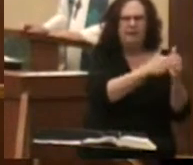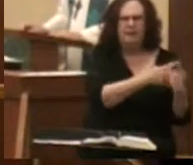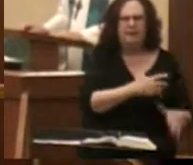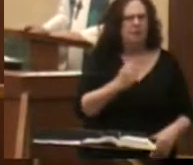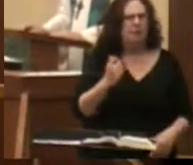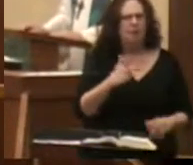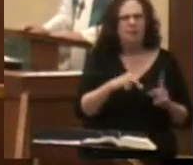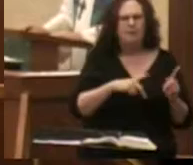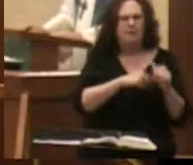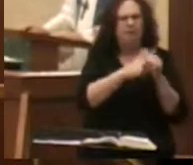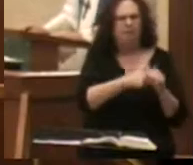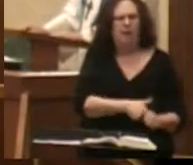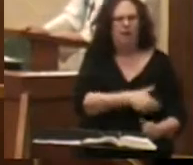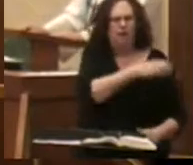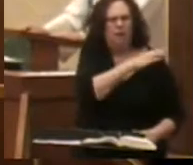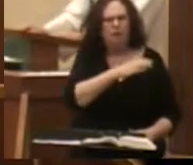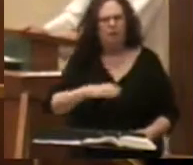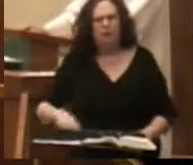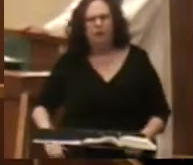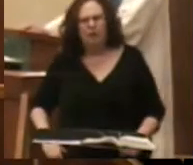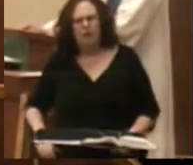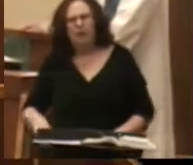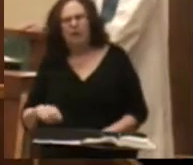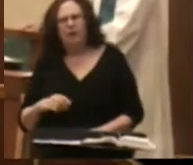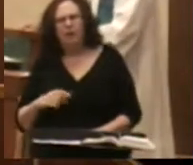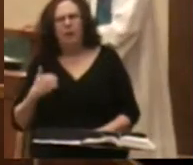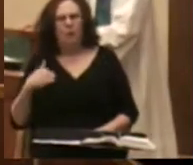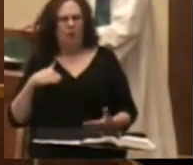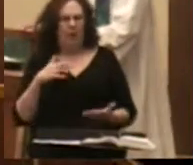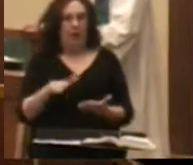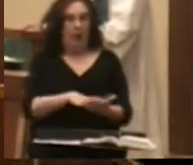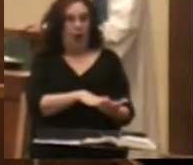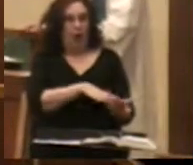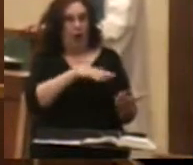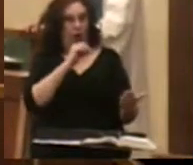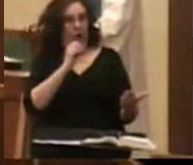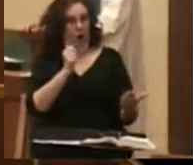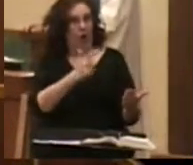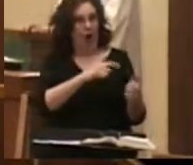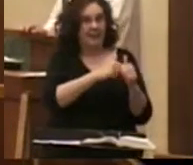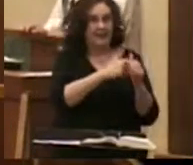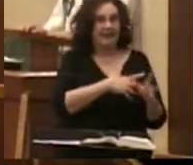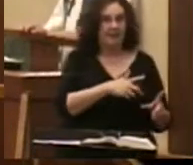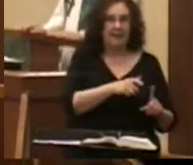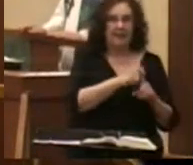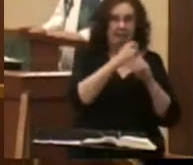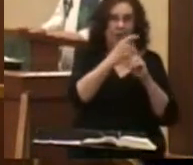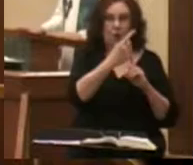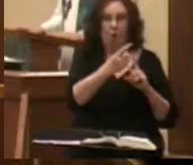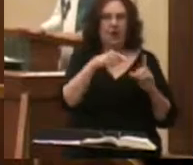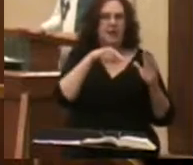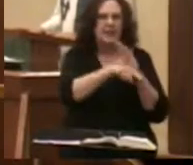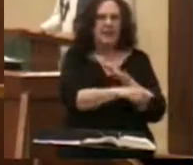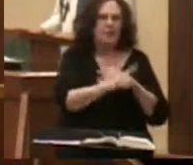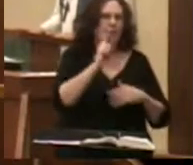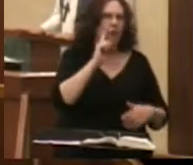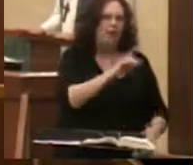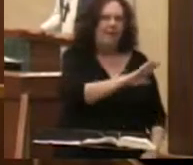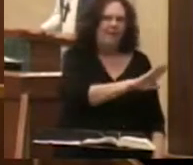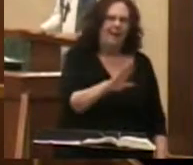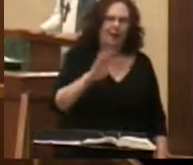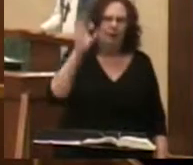Christians. And so we learn that all of the disciples but one were martyred for their preaching of the gospel.